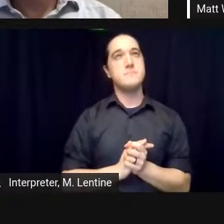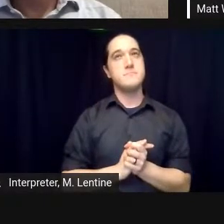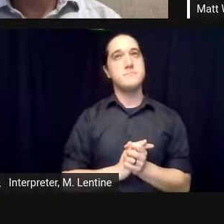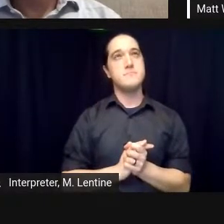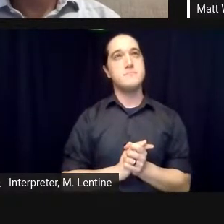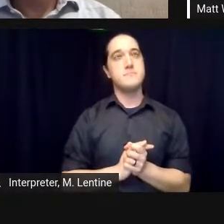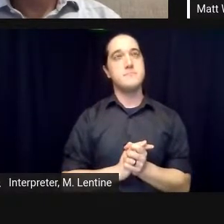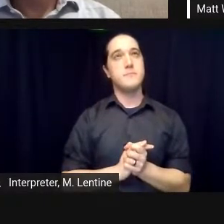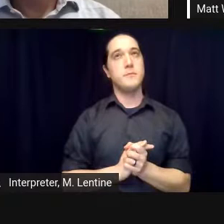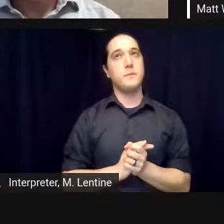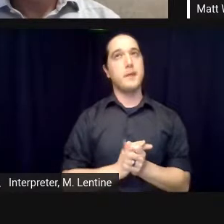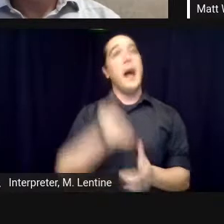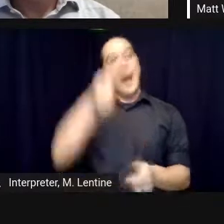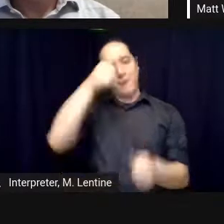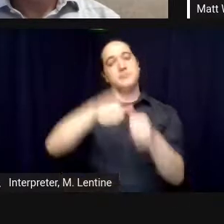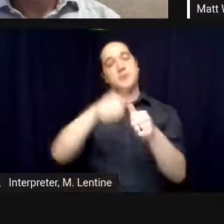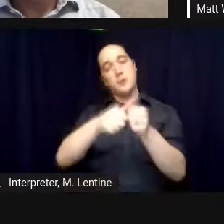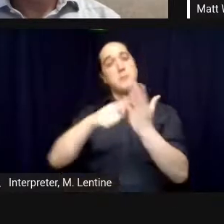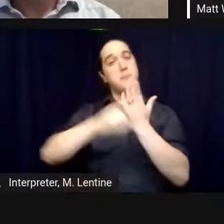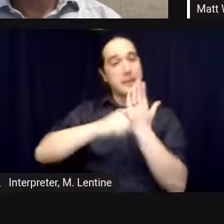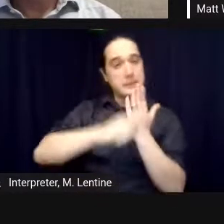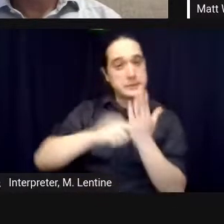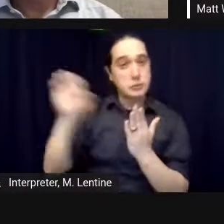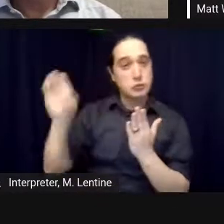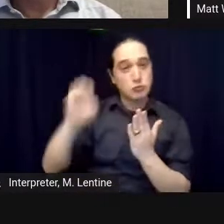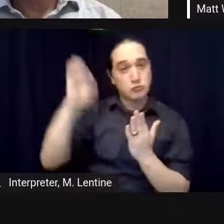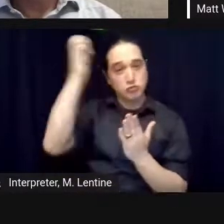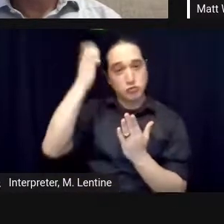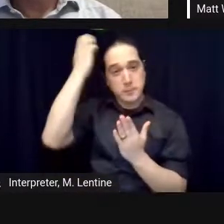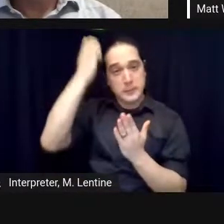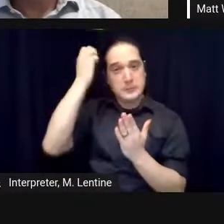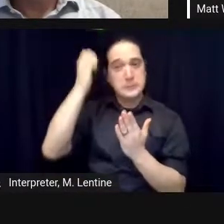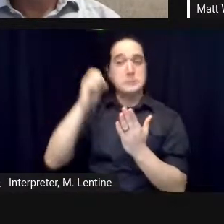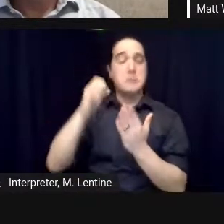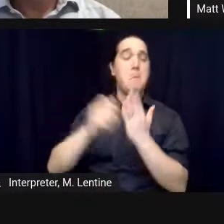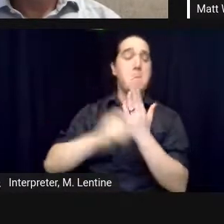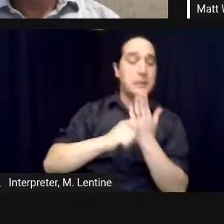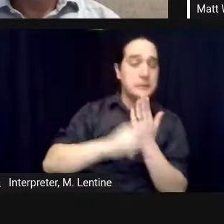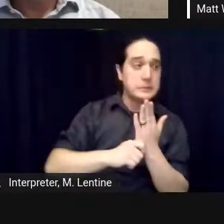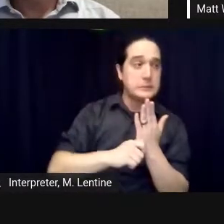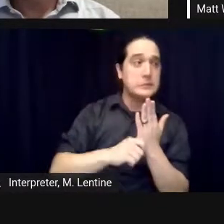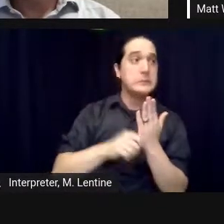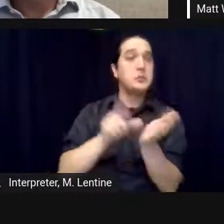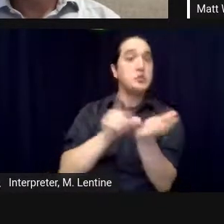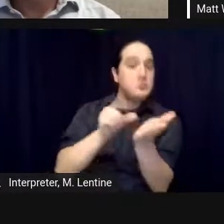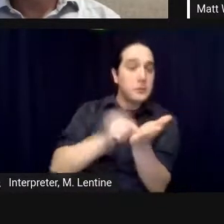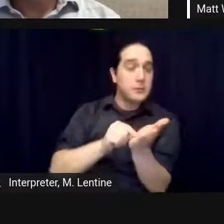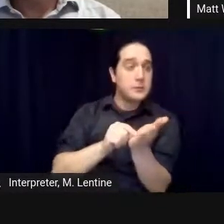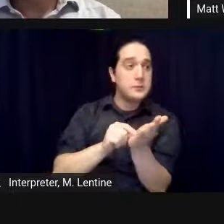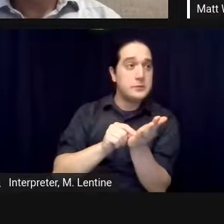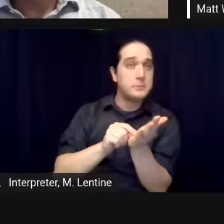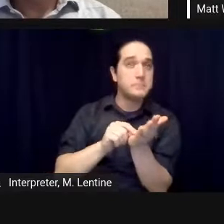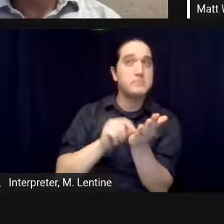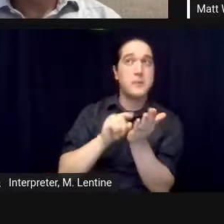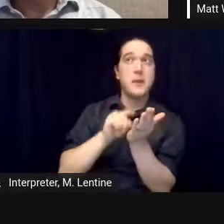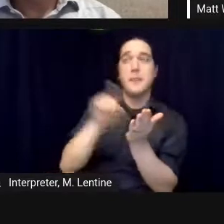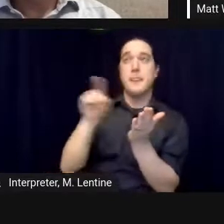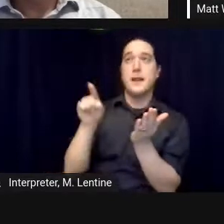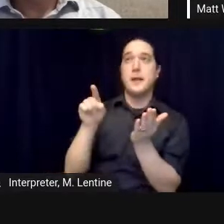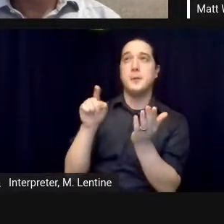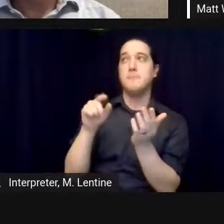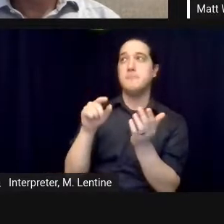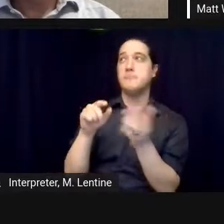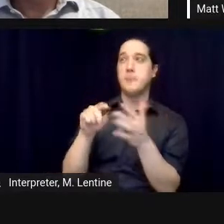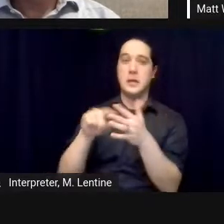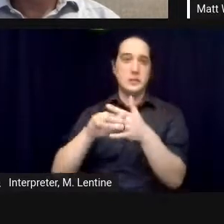european magazines and newspapers that first came somehow or other and and ran stories and then set